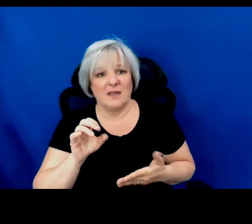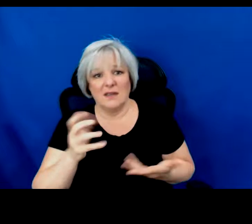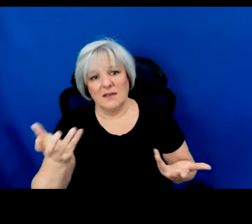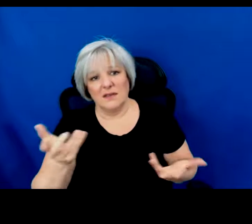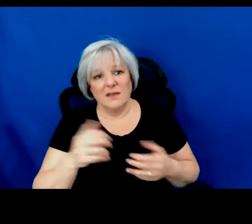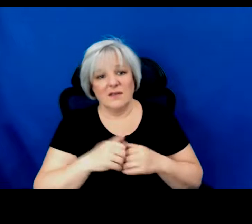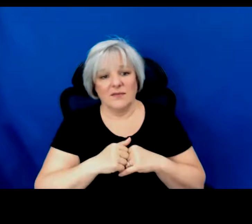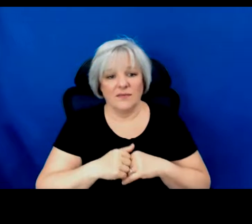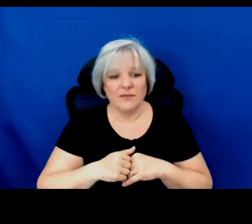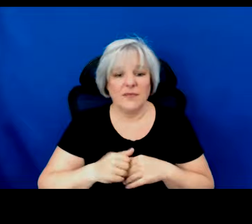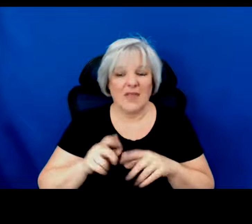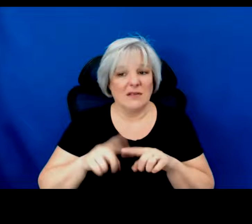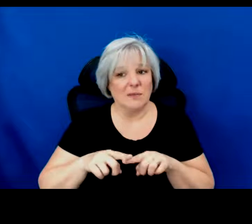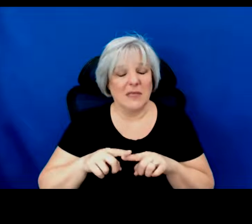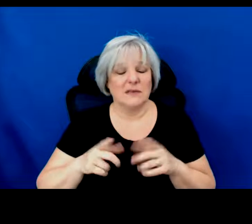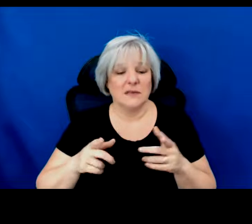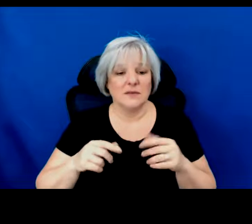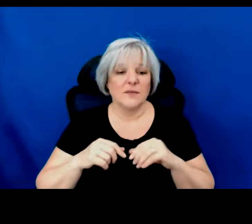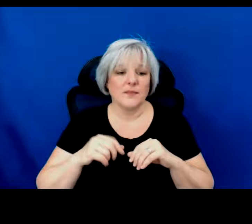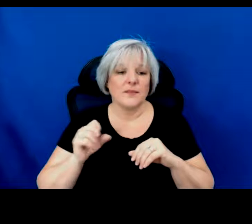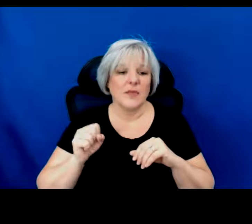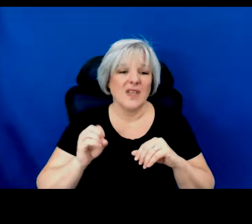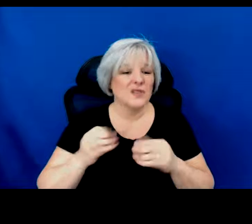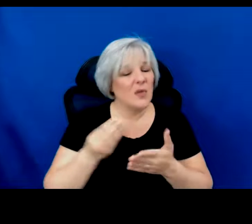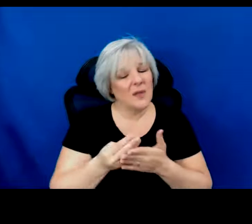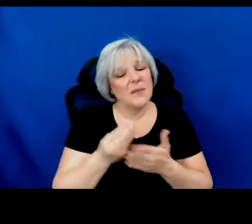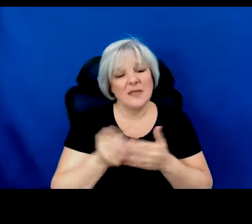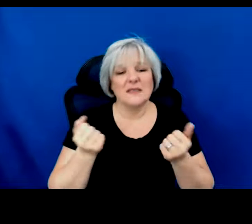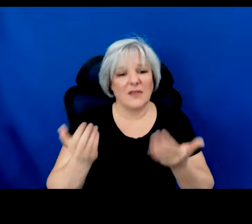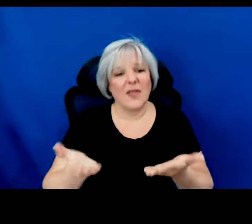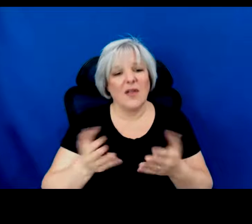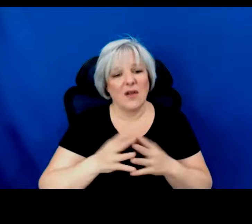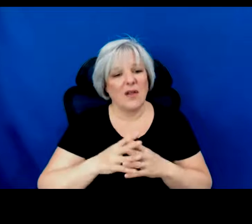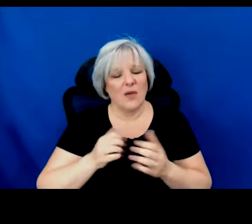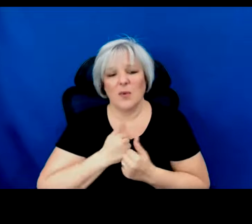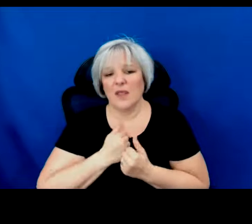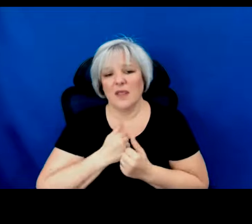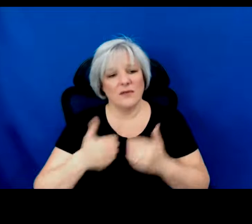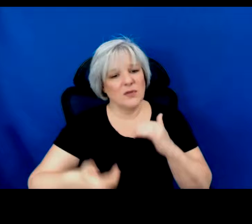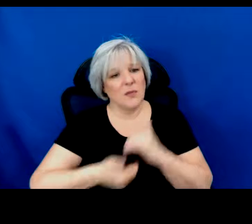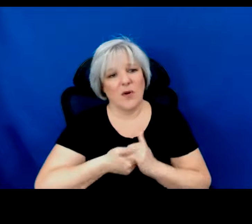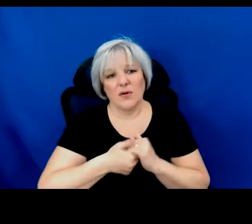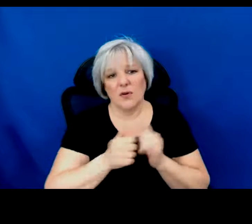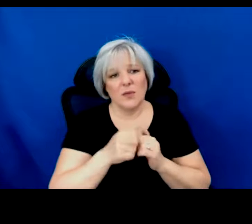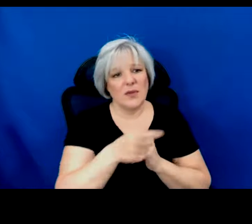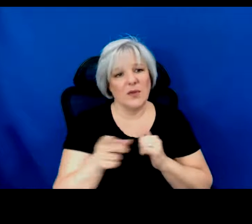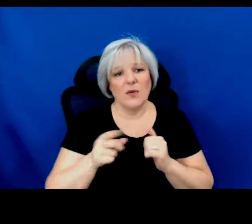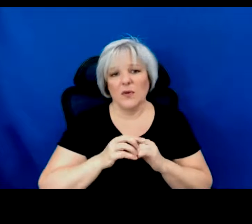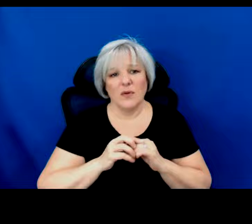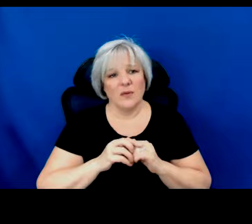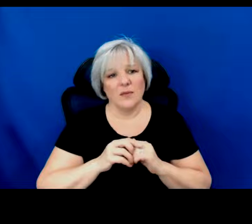you know, that they were relying on. So the money's there and we'd love to partner with you. We'd love to